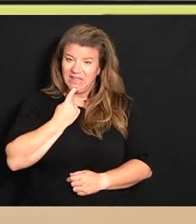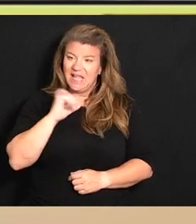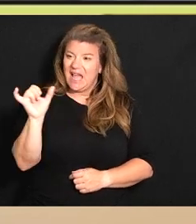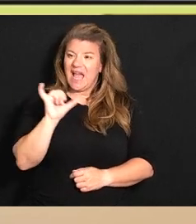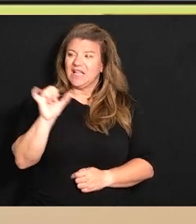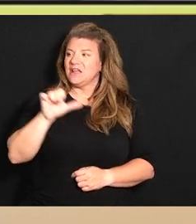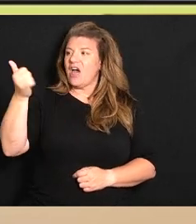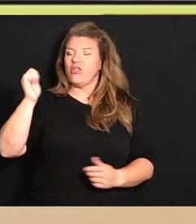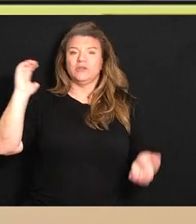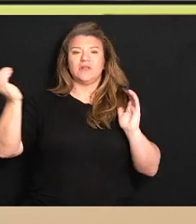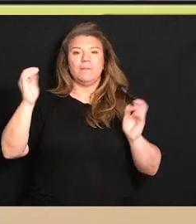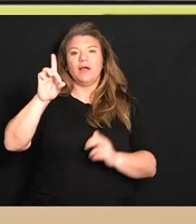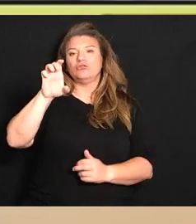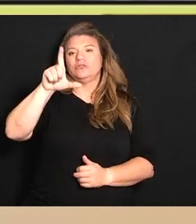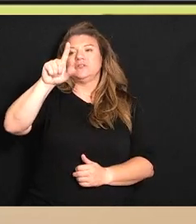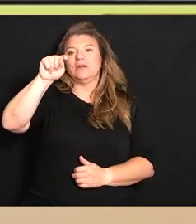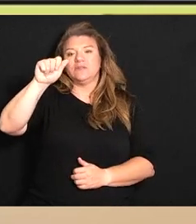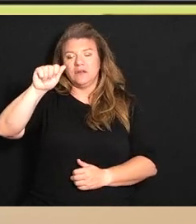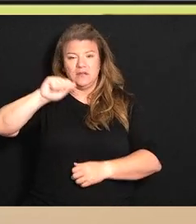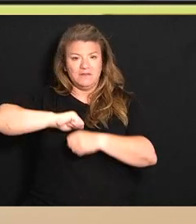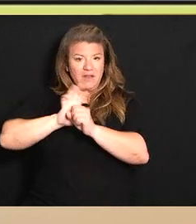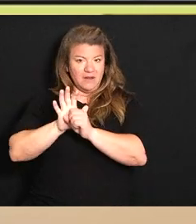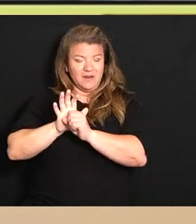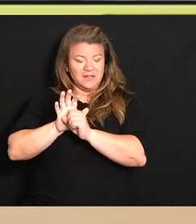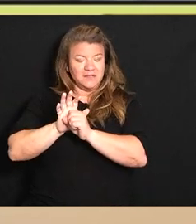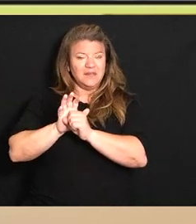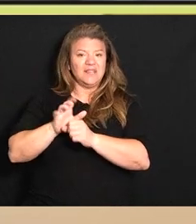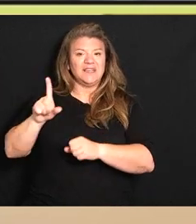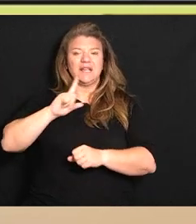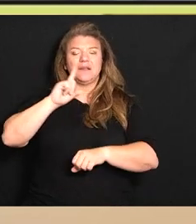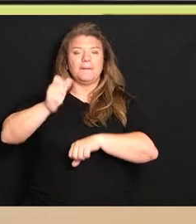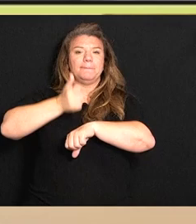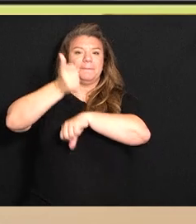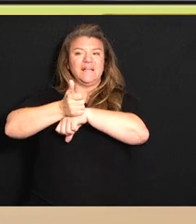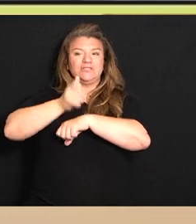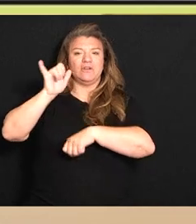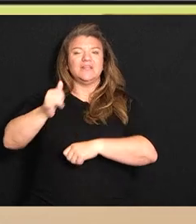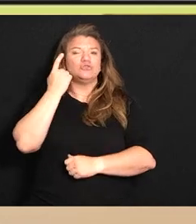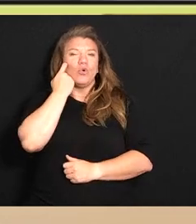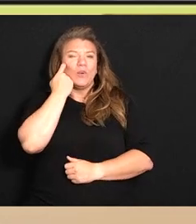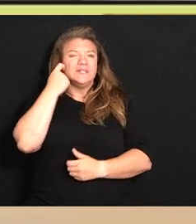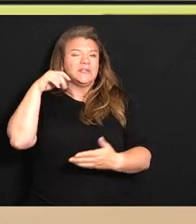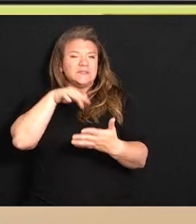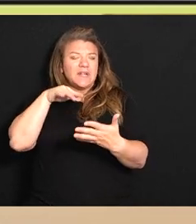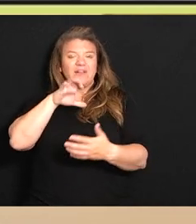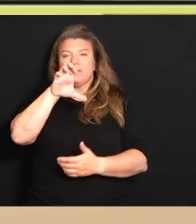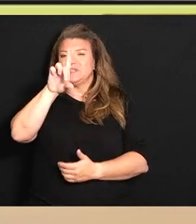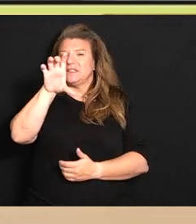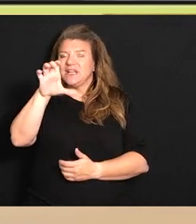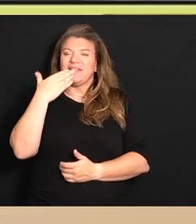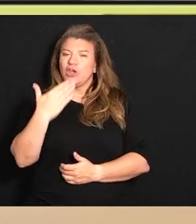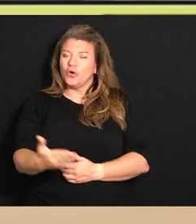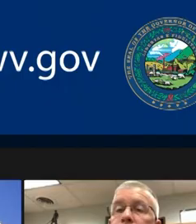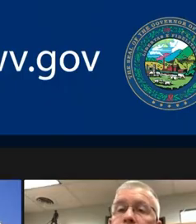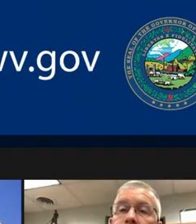against the Delta variant of COVID-19 at least based on this recent study from the CDC thank you